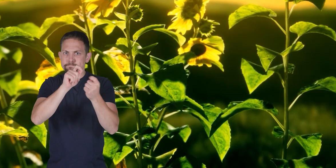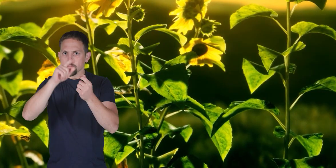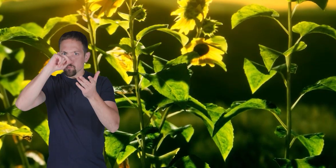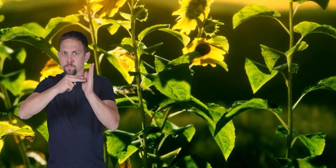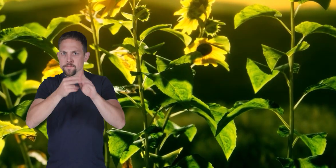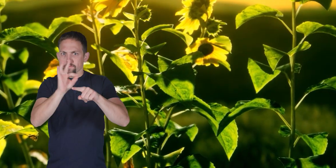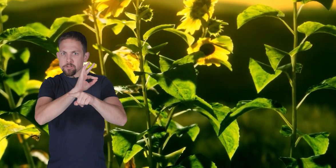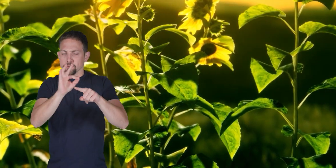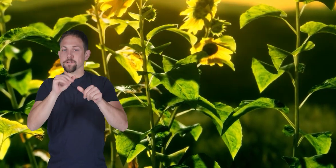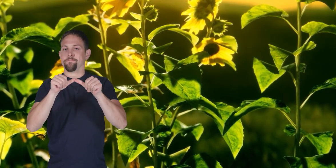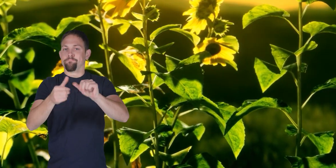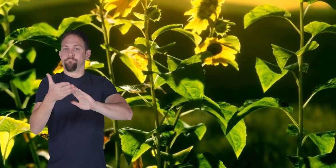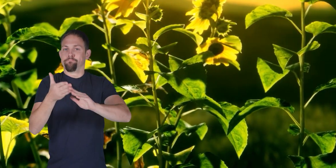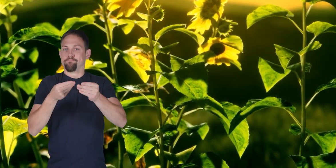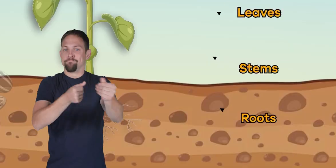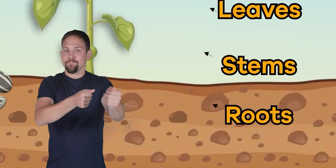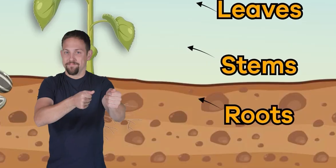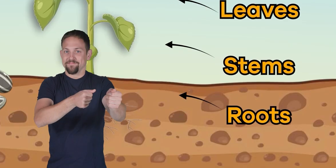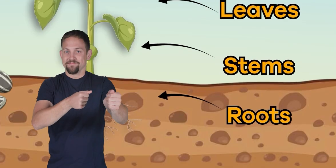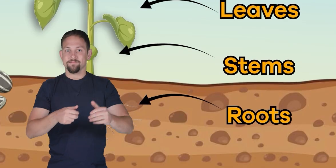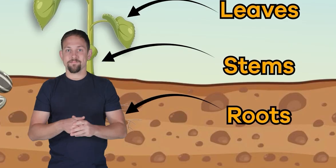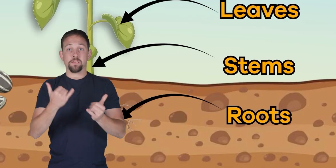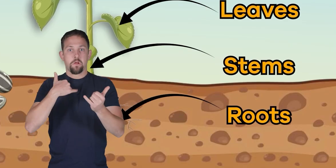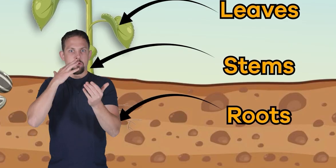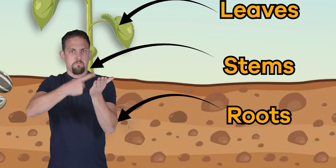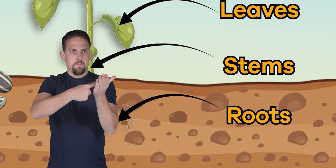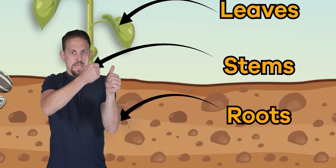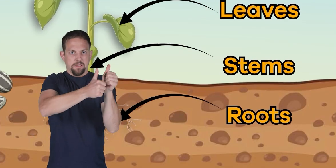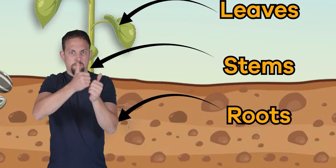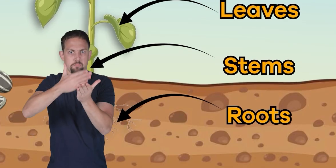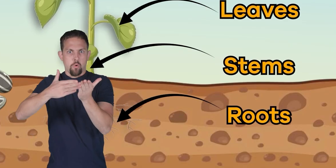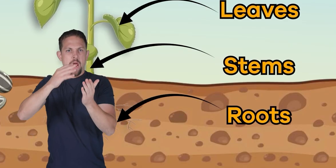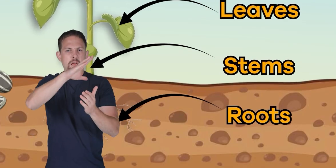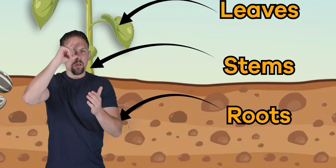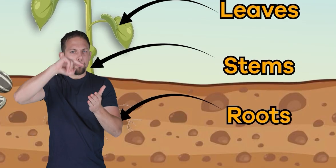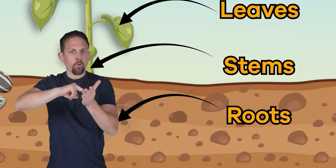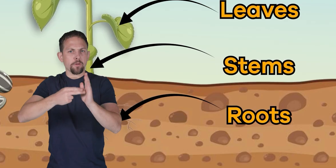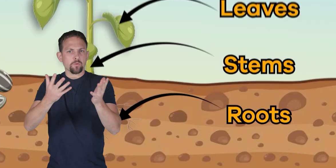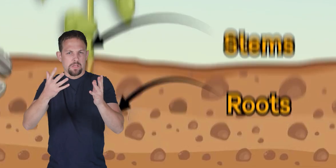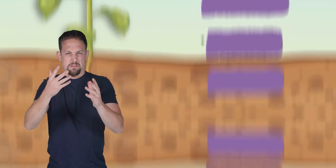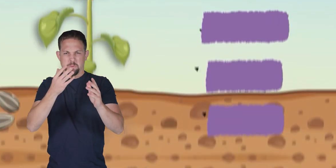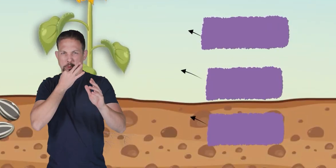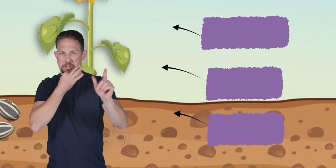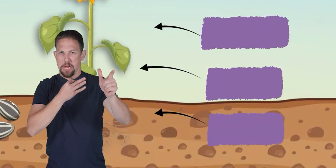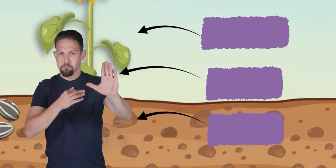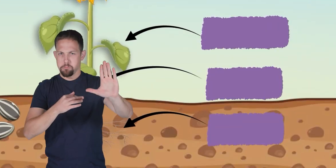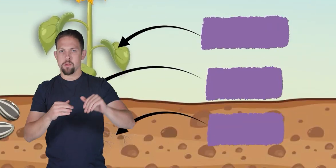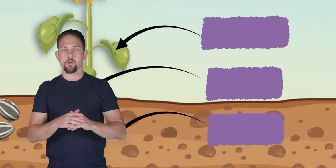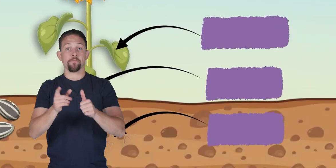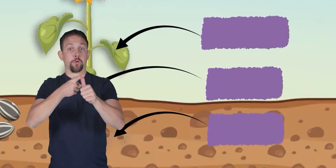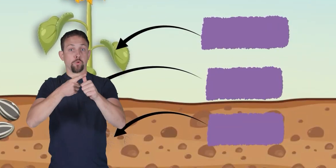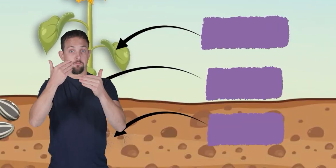function to keep things running smoothly we will talk about each part and its purpose in just a moment but